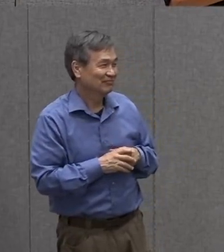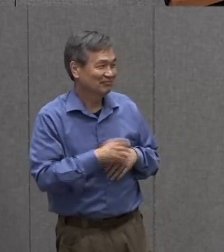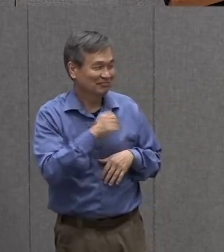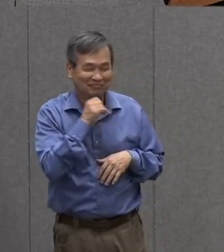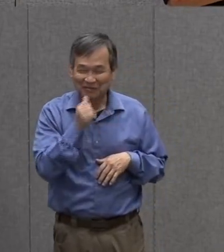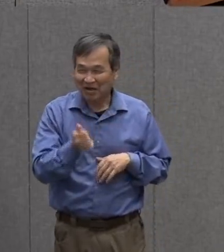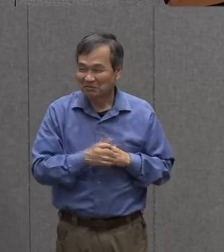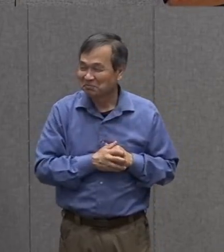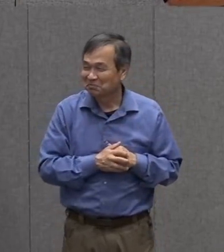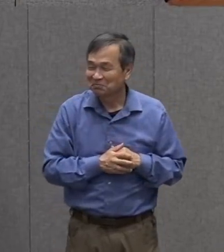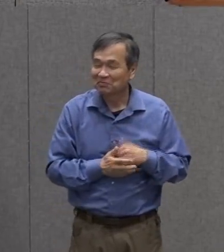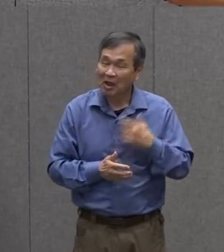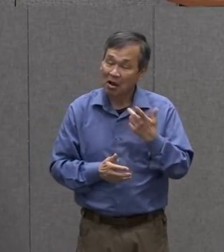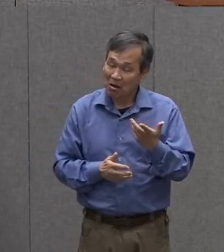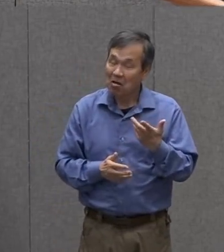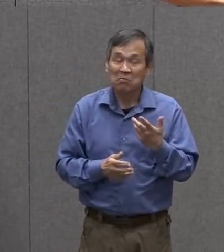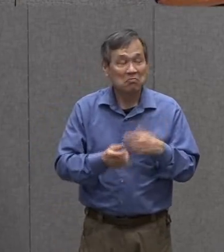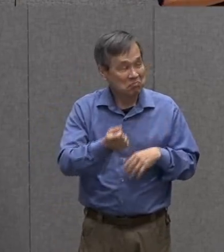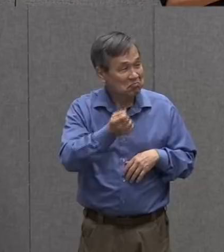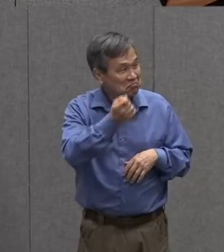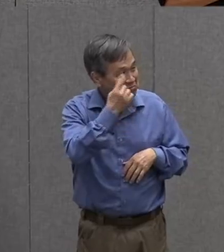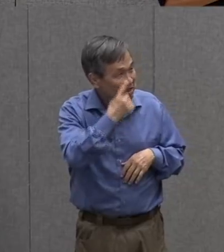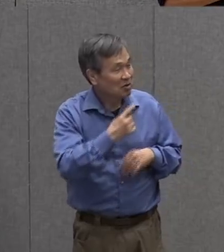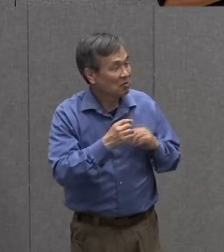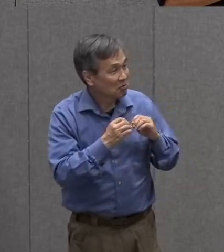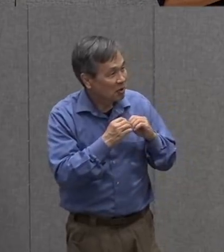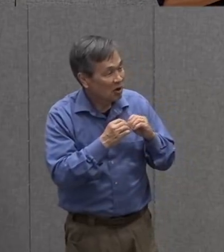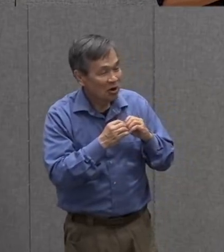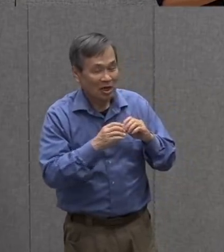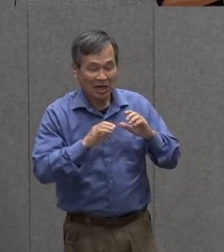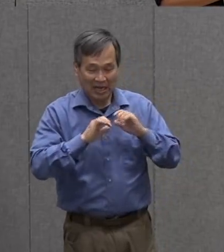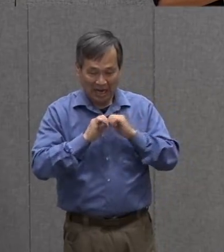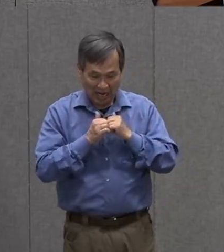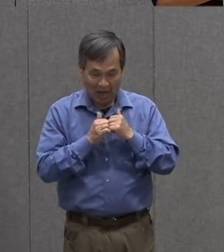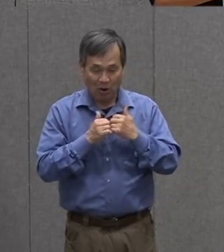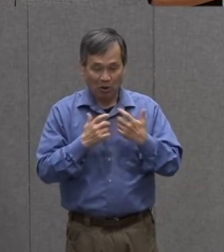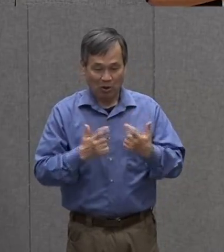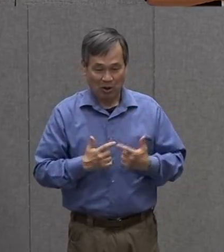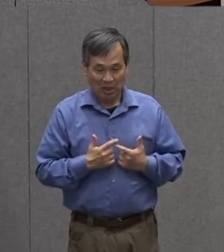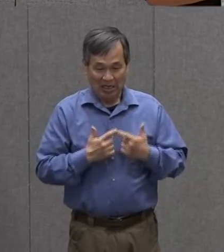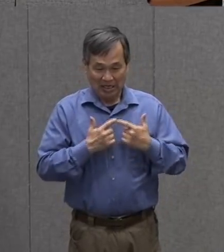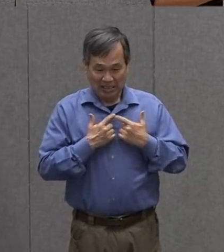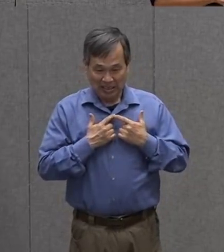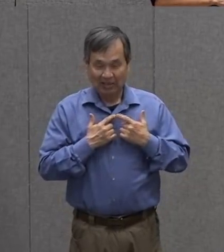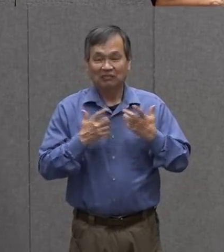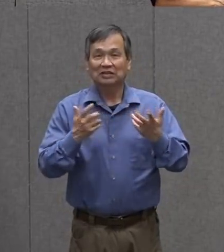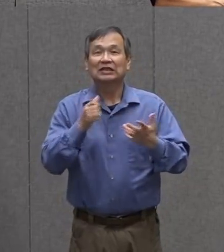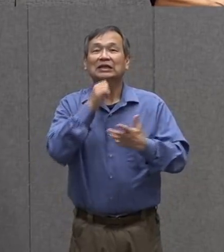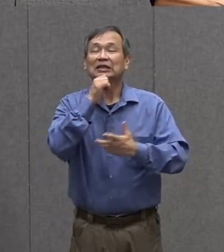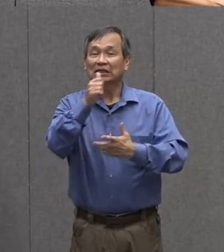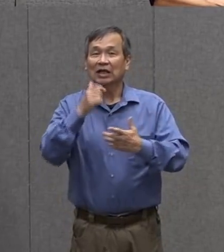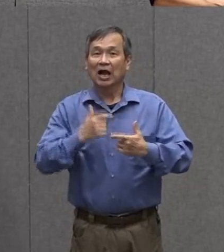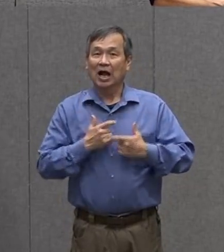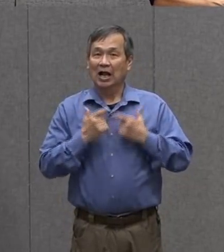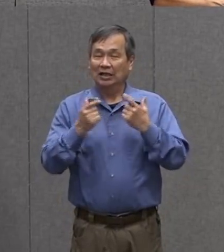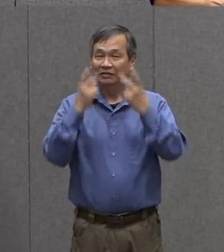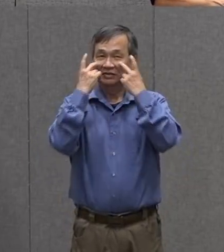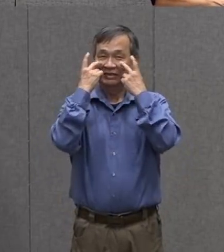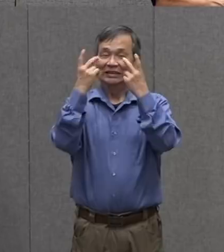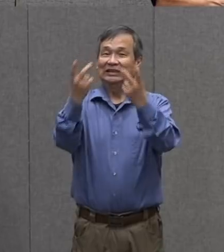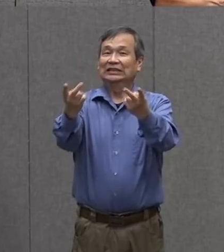i understand a little bit more about living and non-living things that i might see